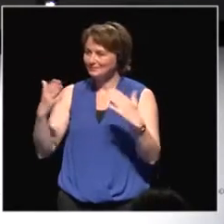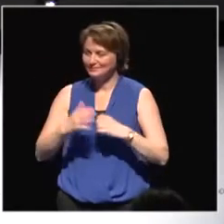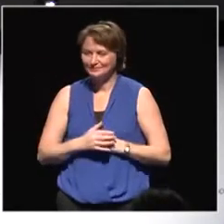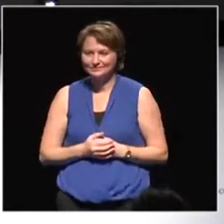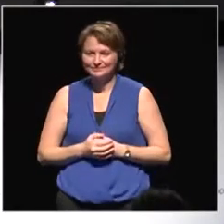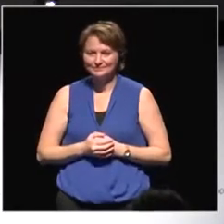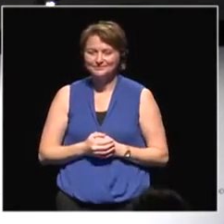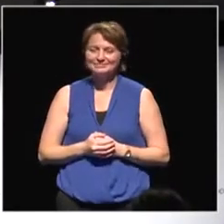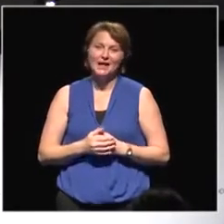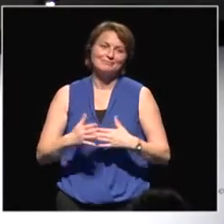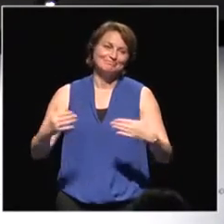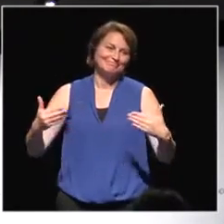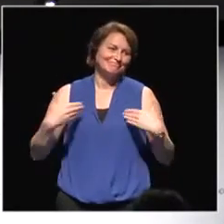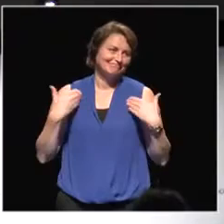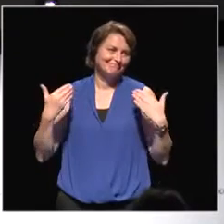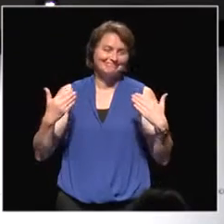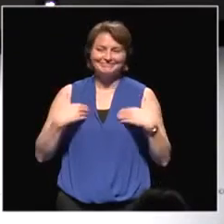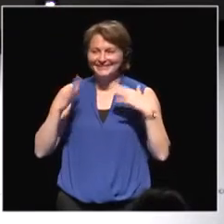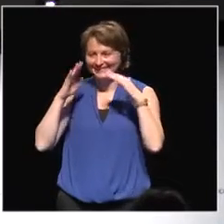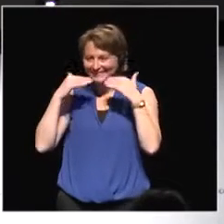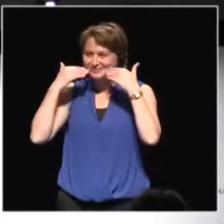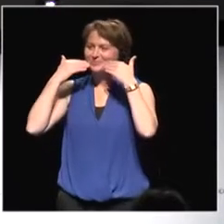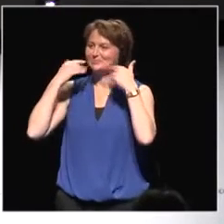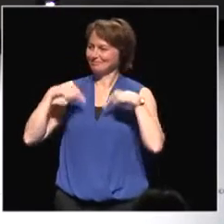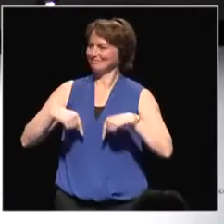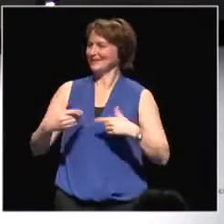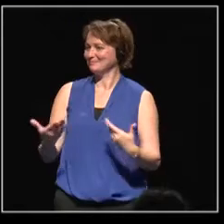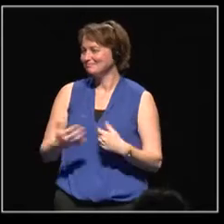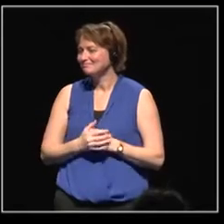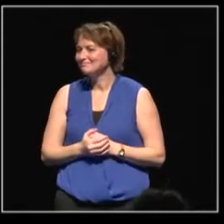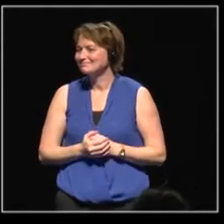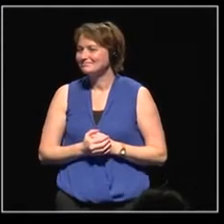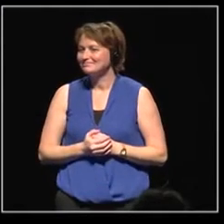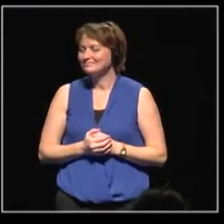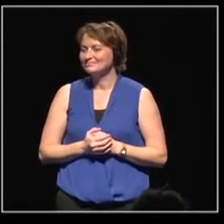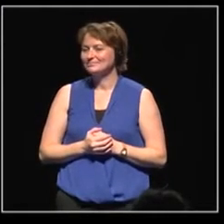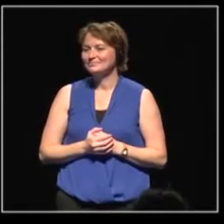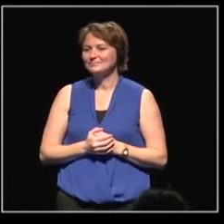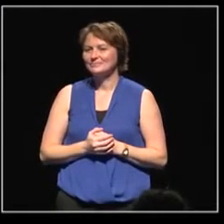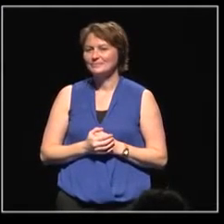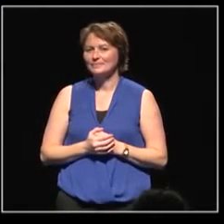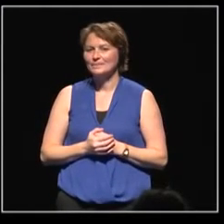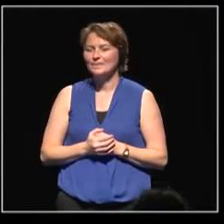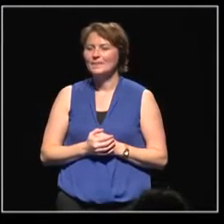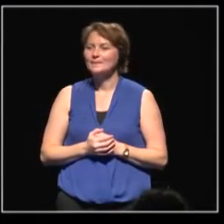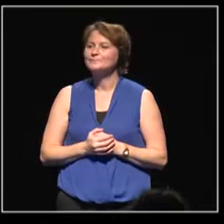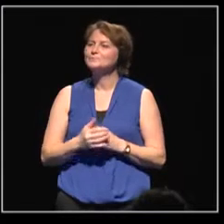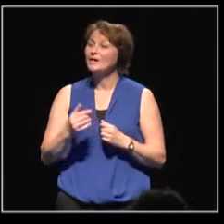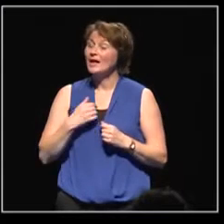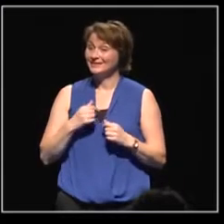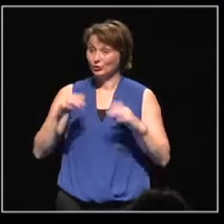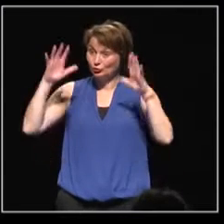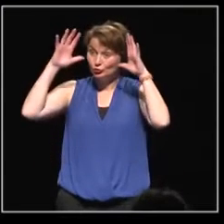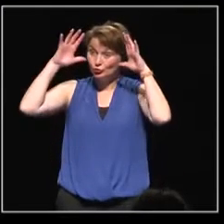Ladies and gentlemen, I'm delighted to be here to speak on behalf of the mayoral office of